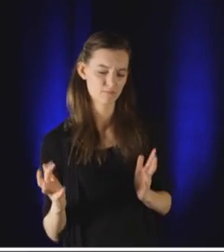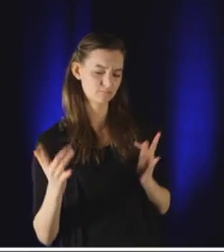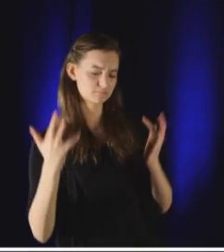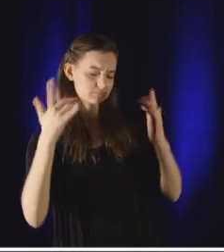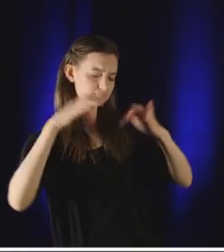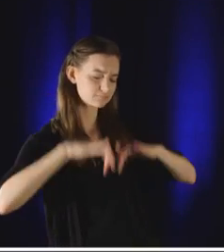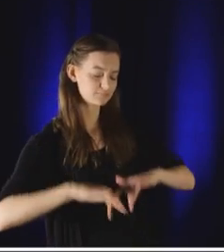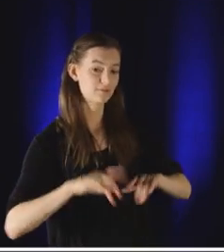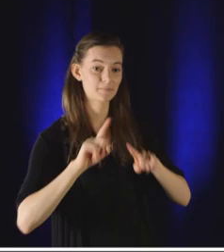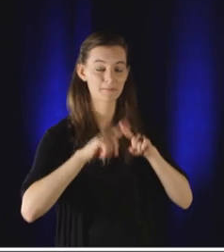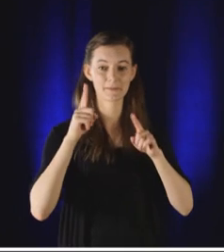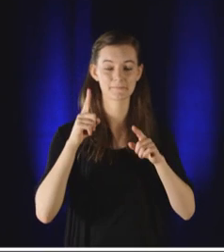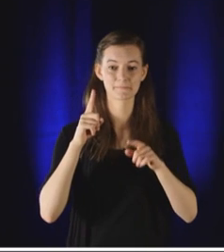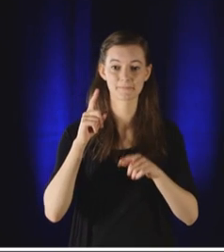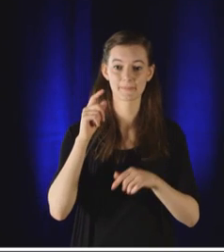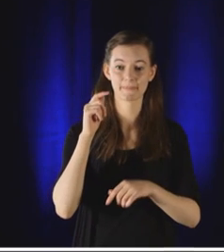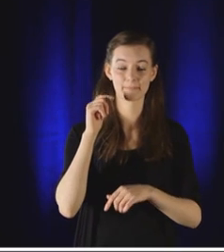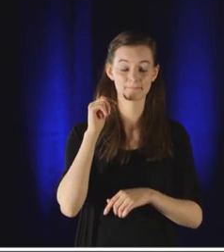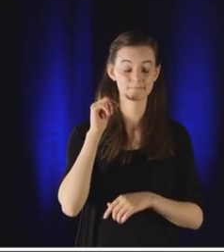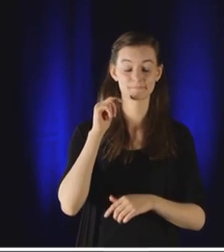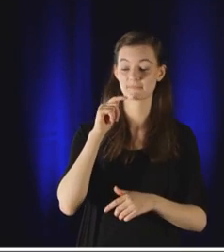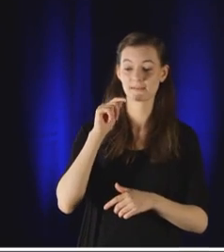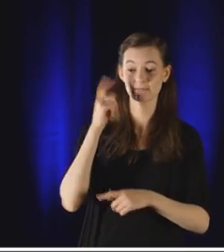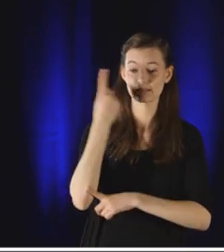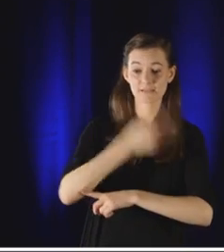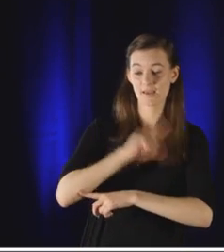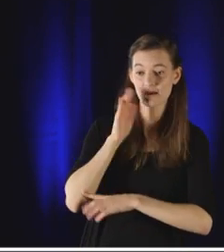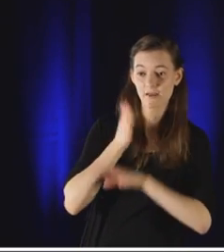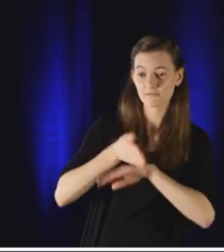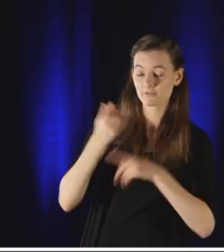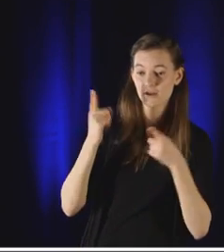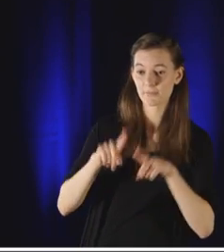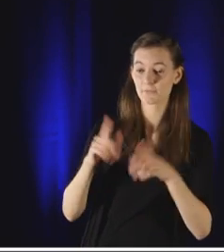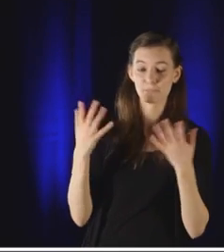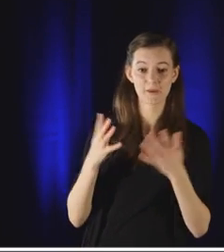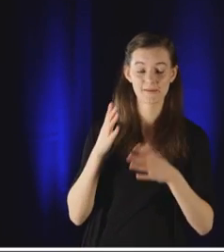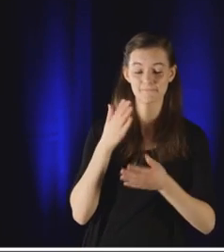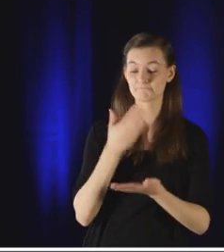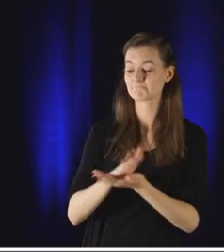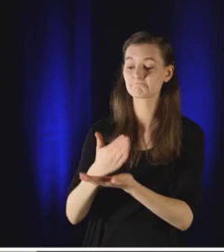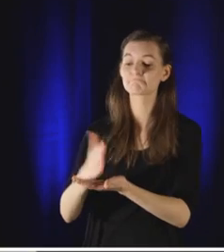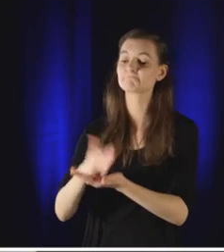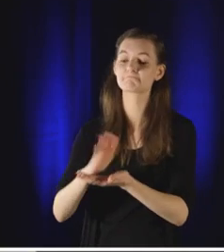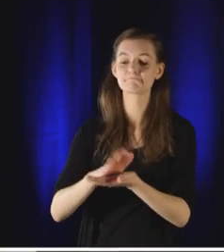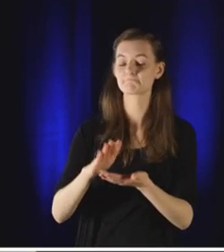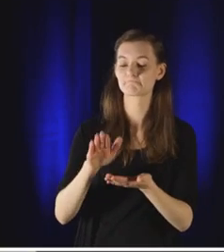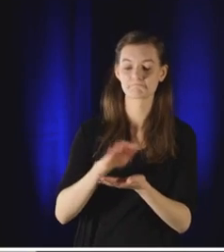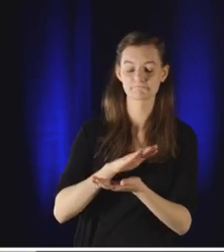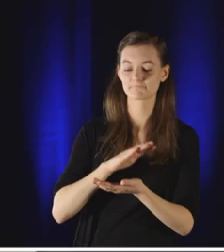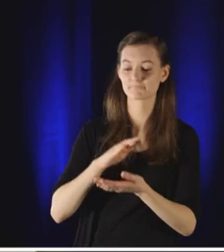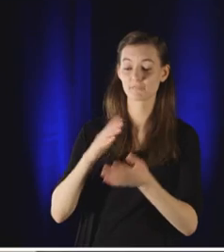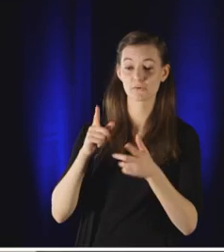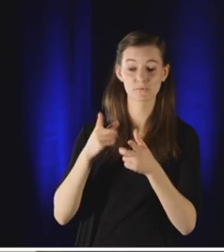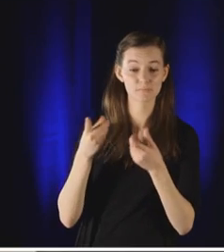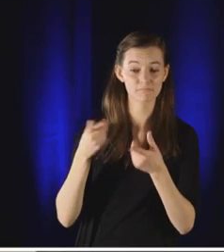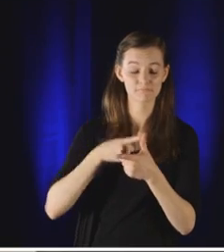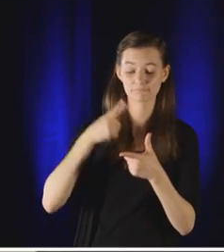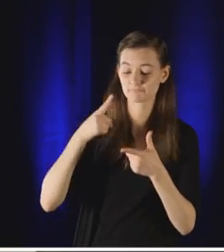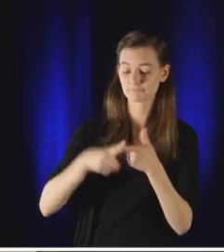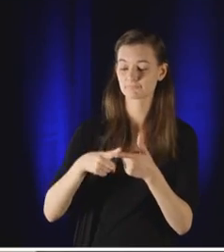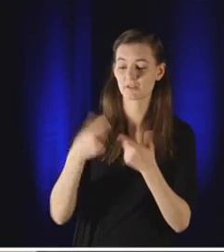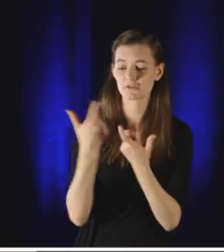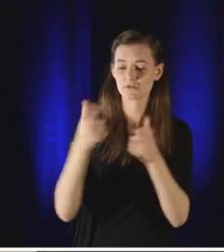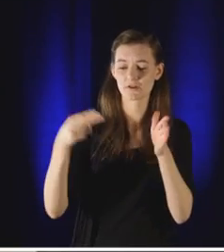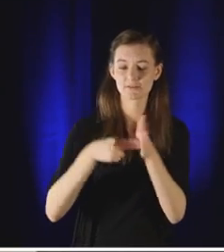ISIS. But literally the next day, the women came back, cleaned up, and continued their work. And then they